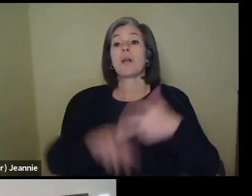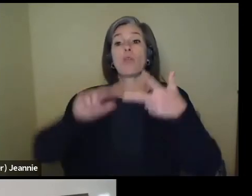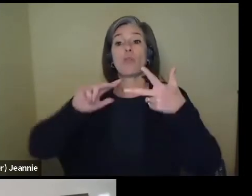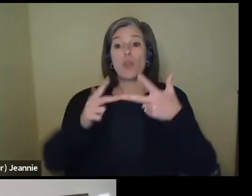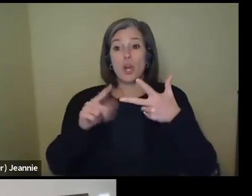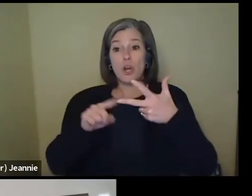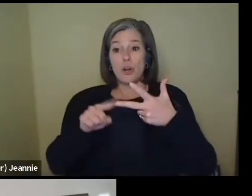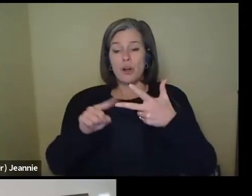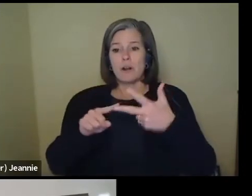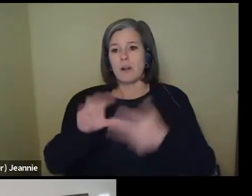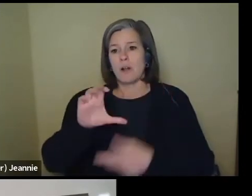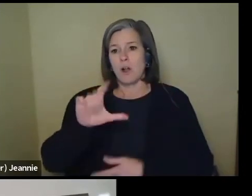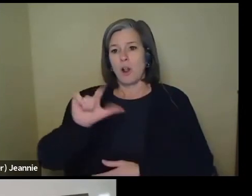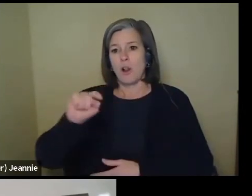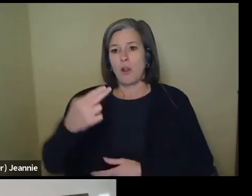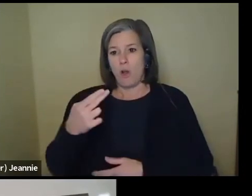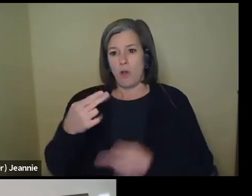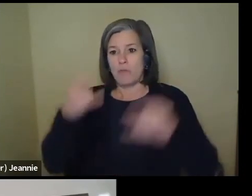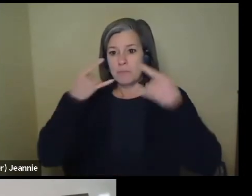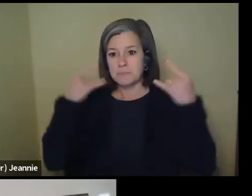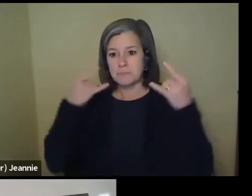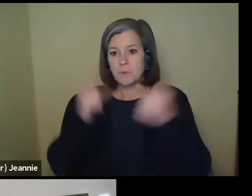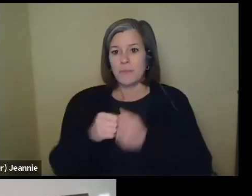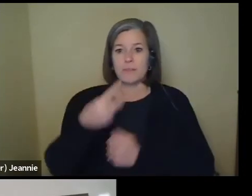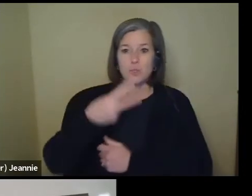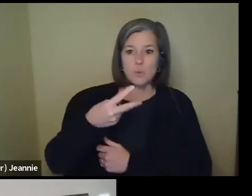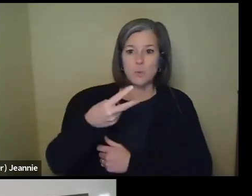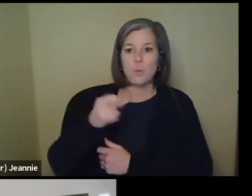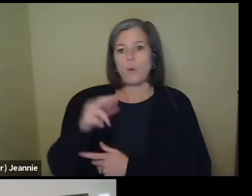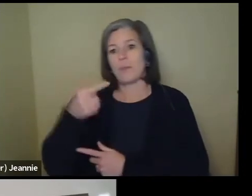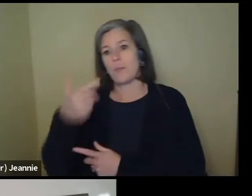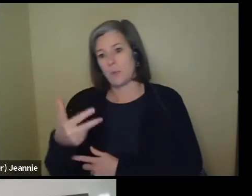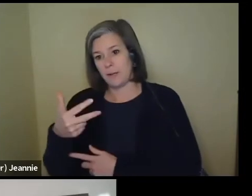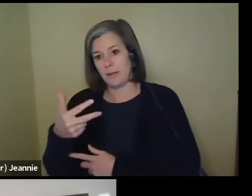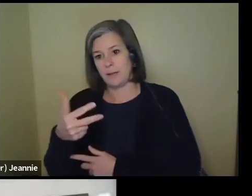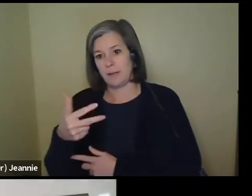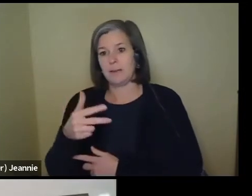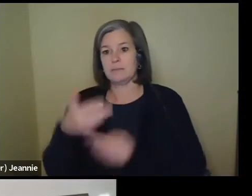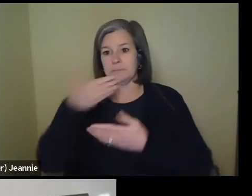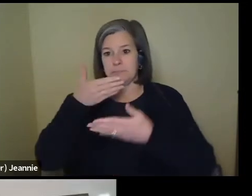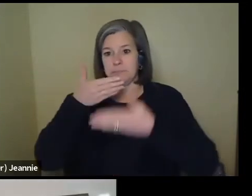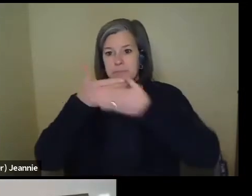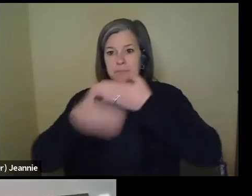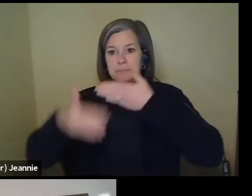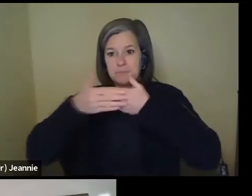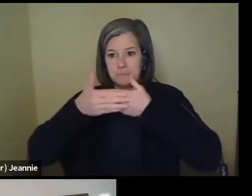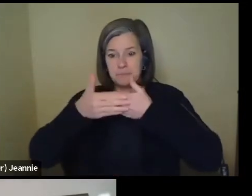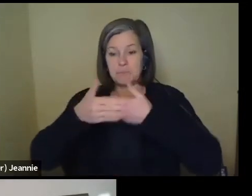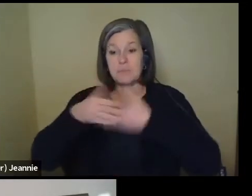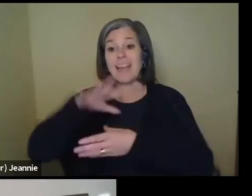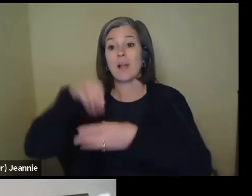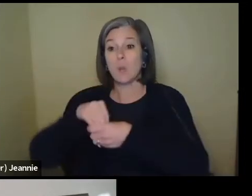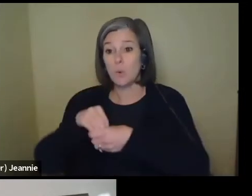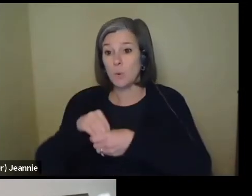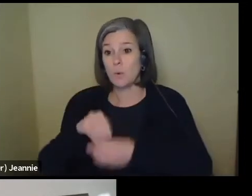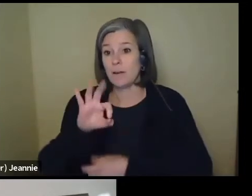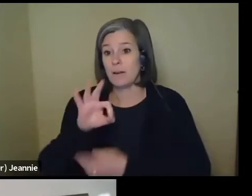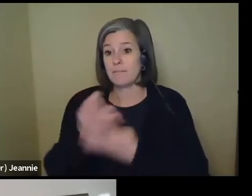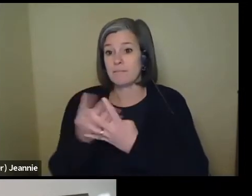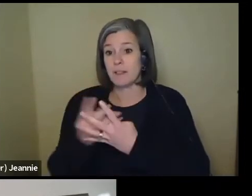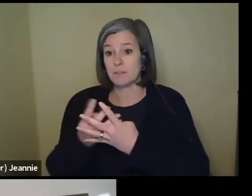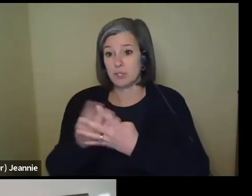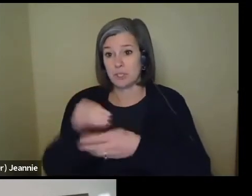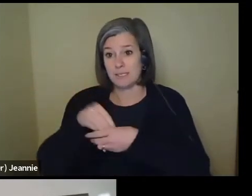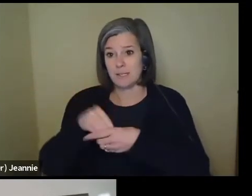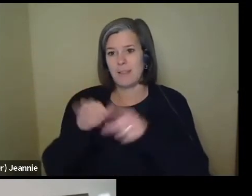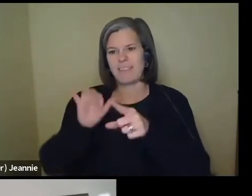cloth mask that has two or three layers. And that would include if there's some kind of filter inside, right? This is my